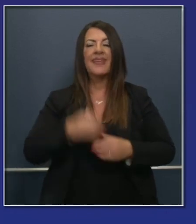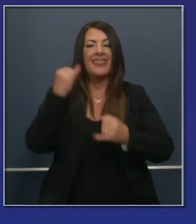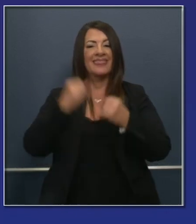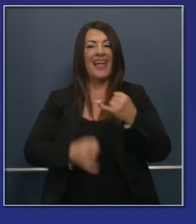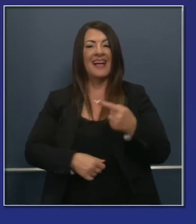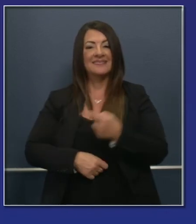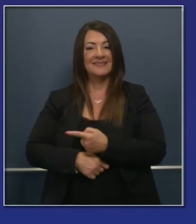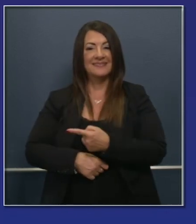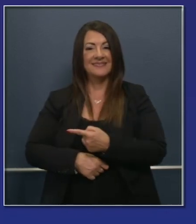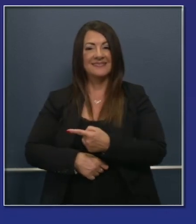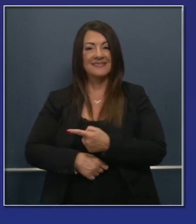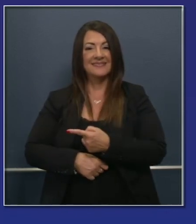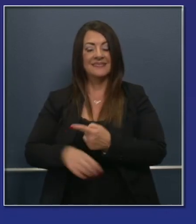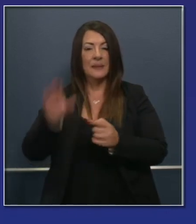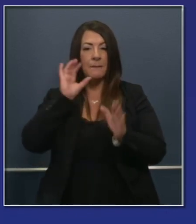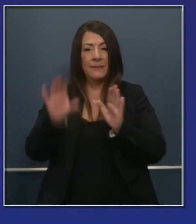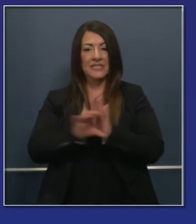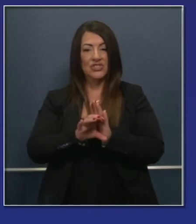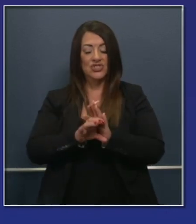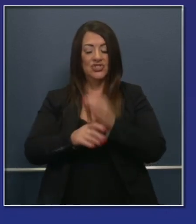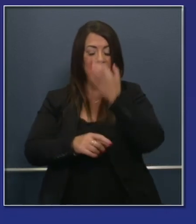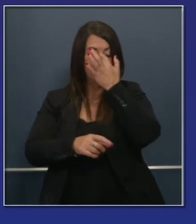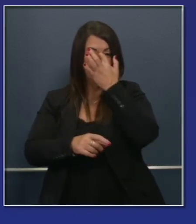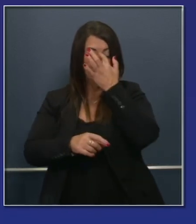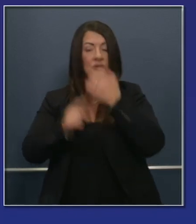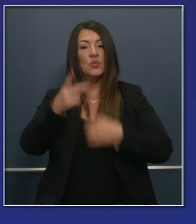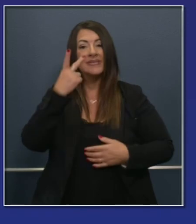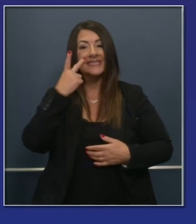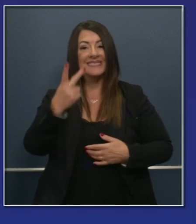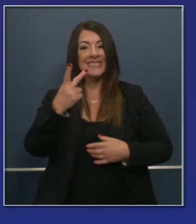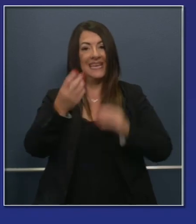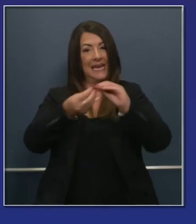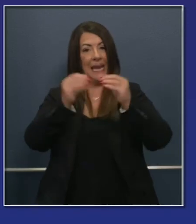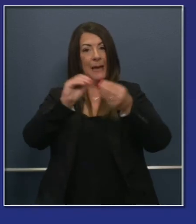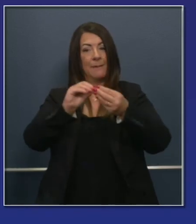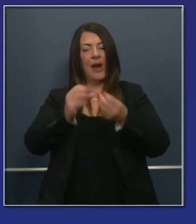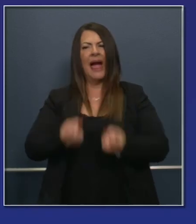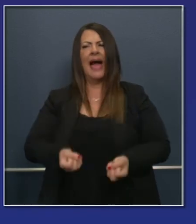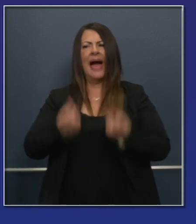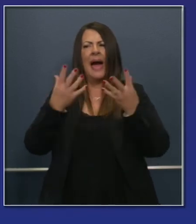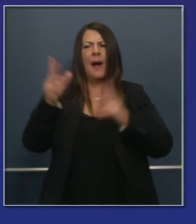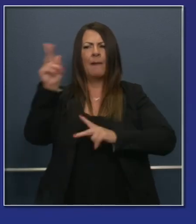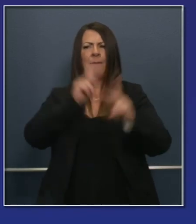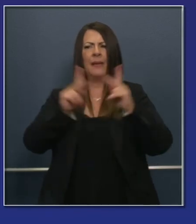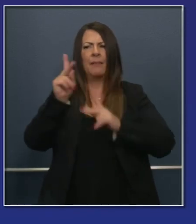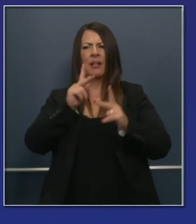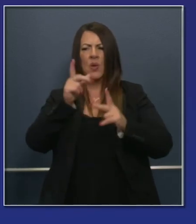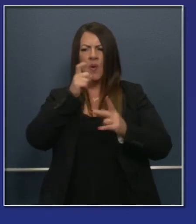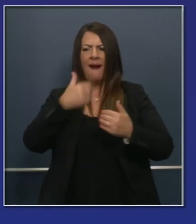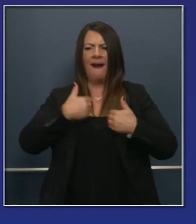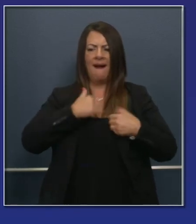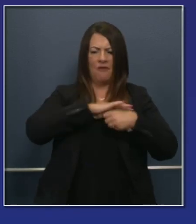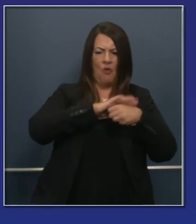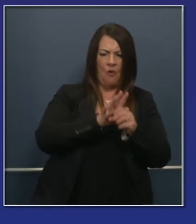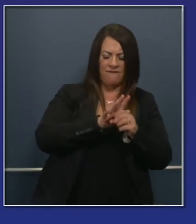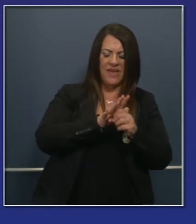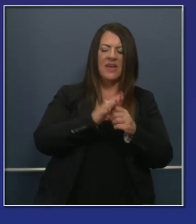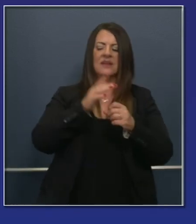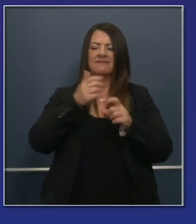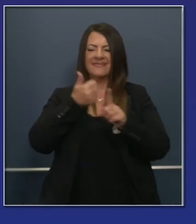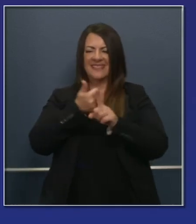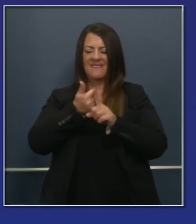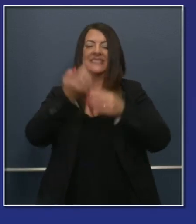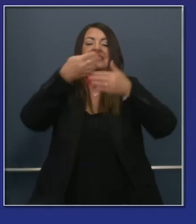presentation, last Monday, you saw numbers as high as 9% total capacity in the hospital system.